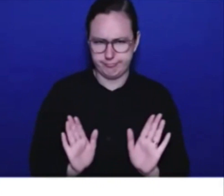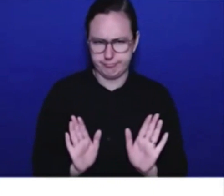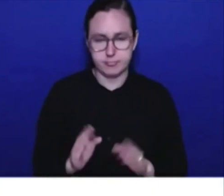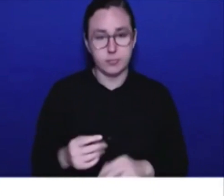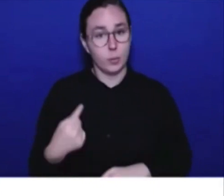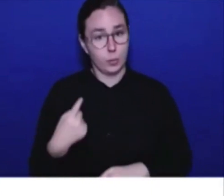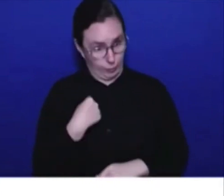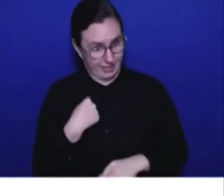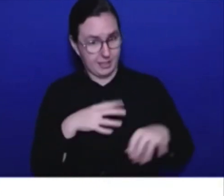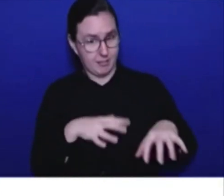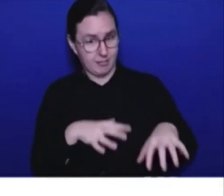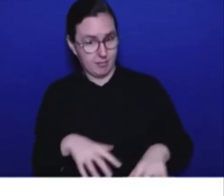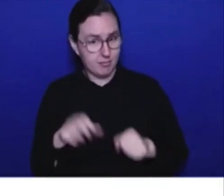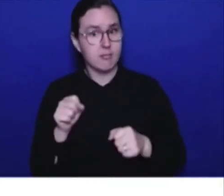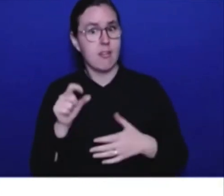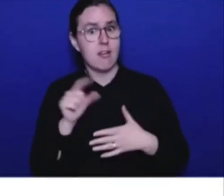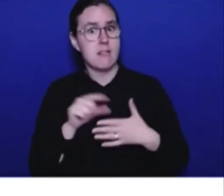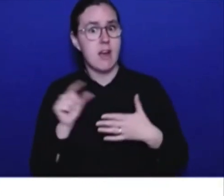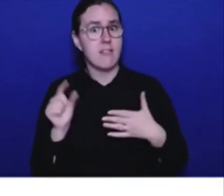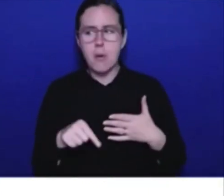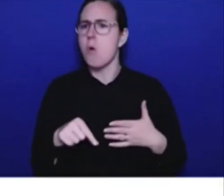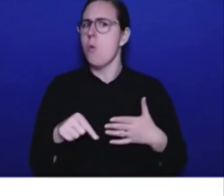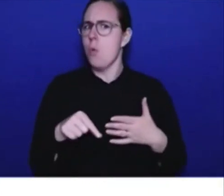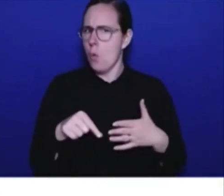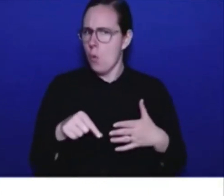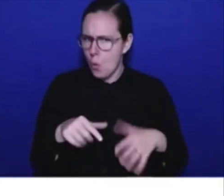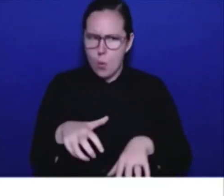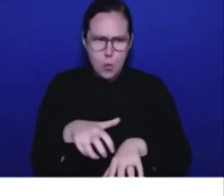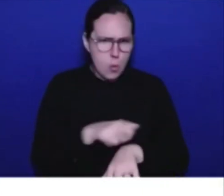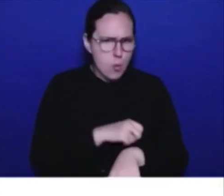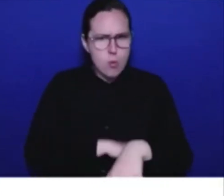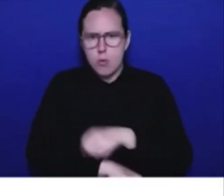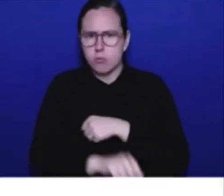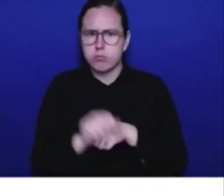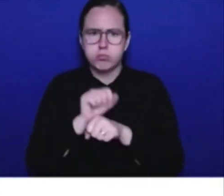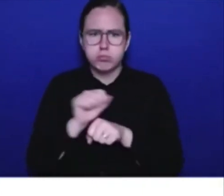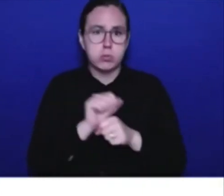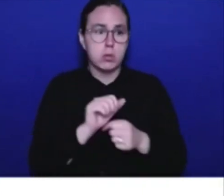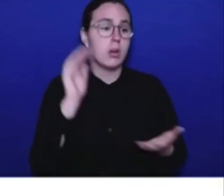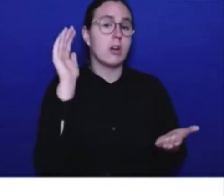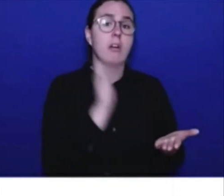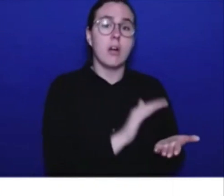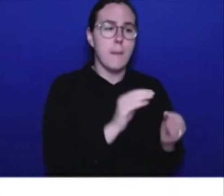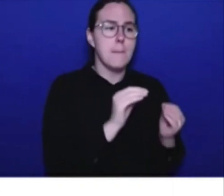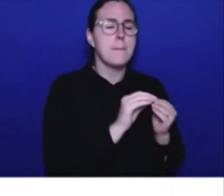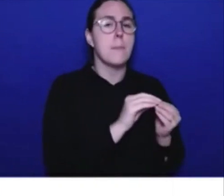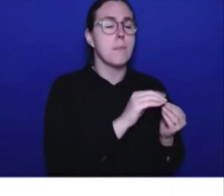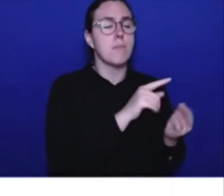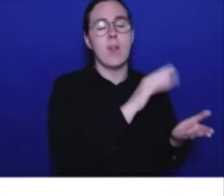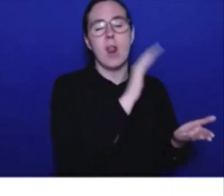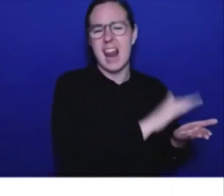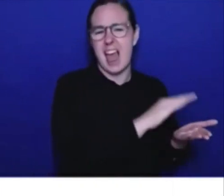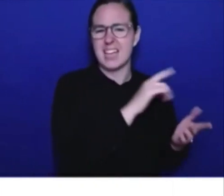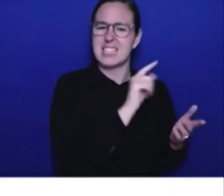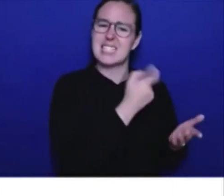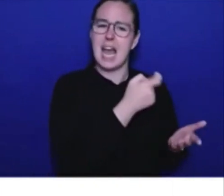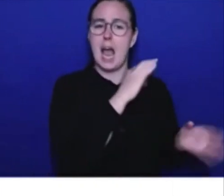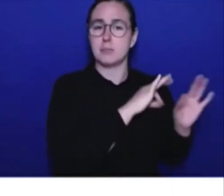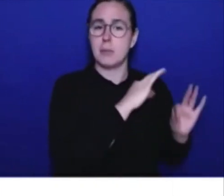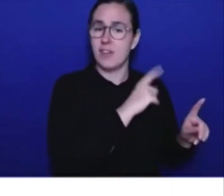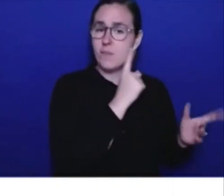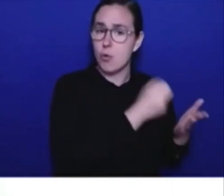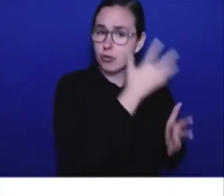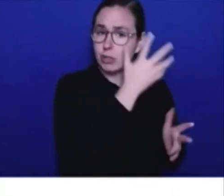the giveaways to the top 2% and started bringing down costs for everyone. We got rid of MSP. We got rid of the tolls on the bridge. They're long gone now.